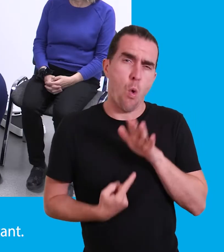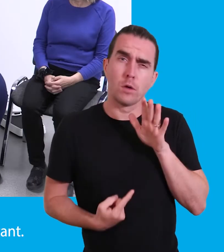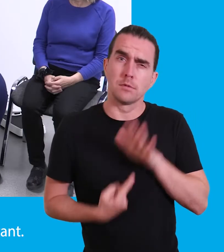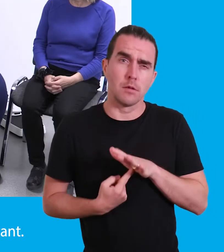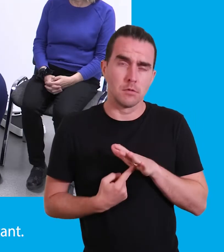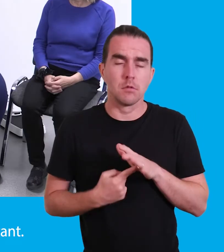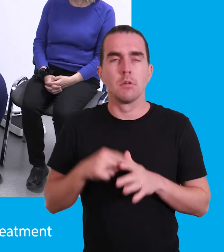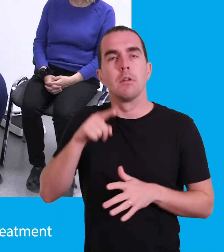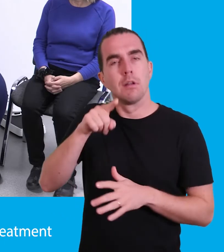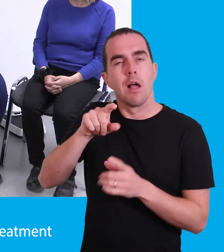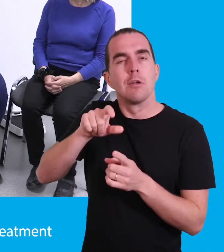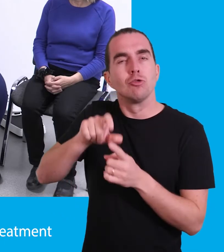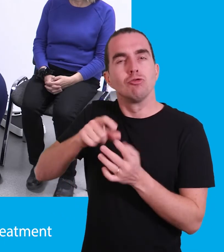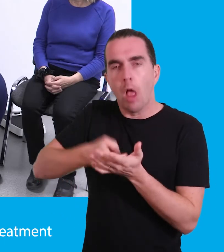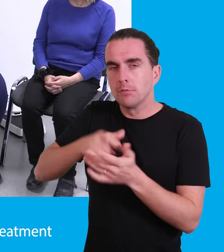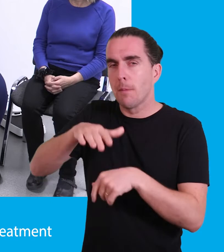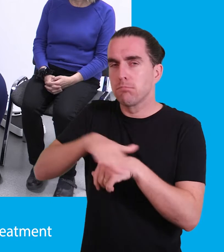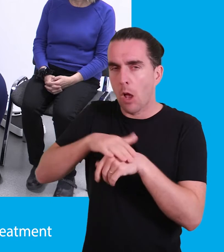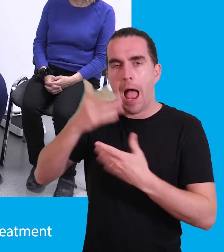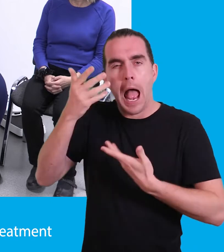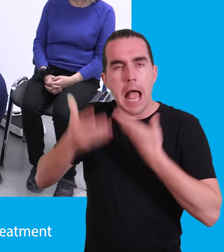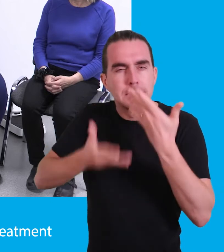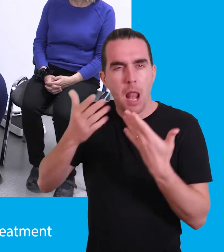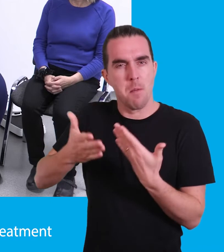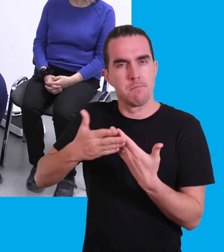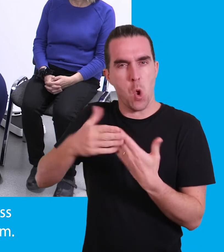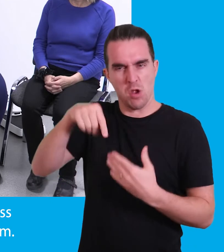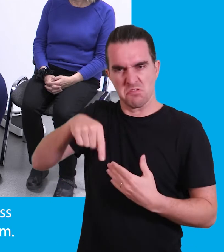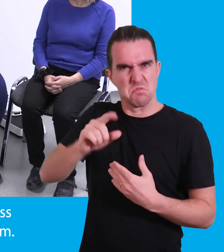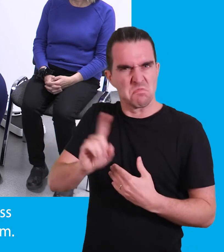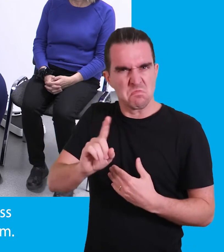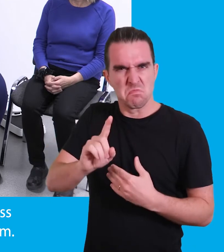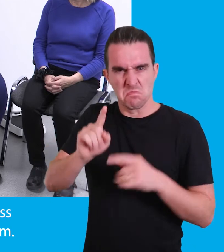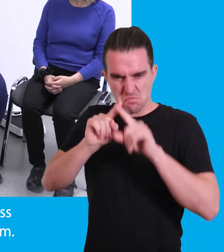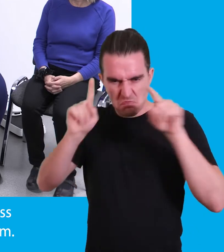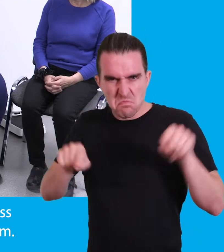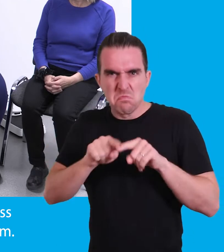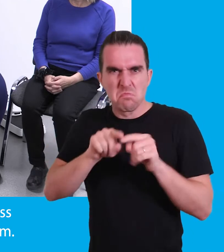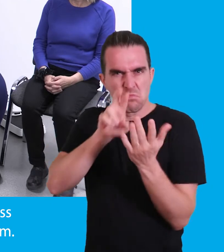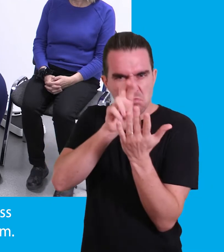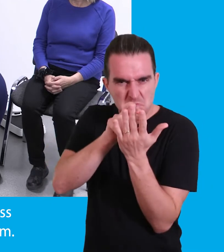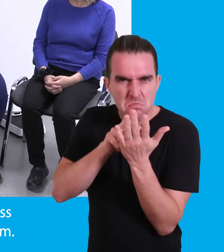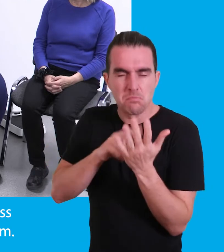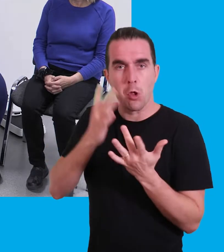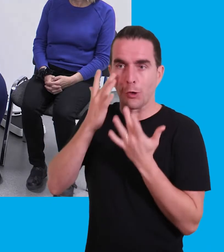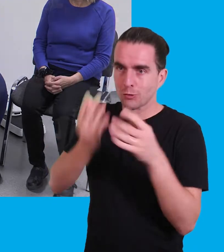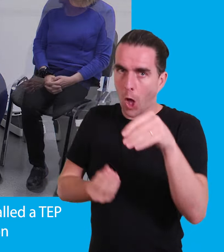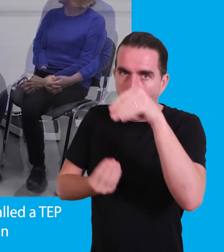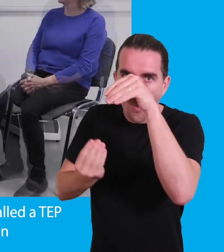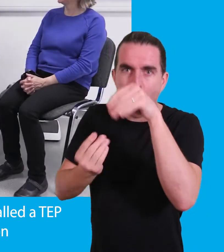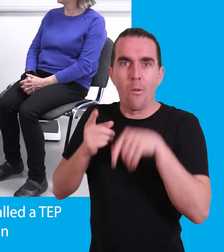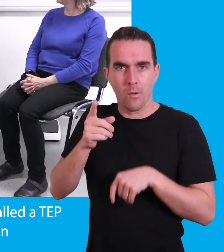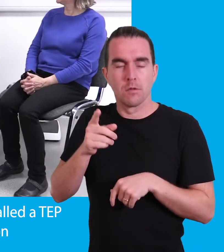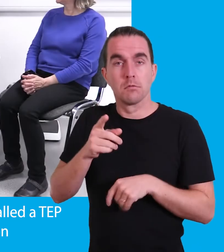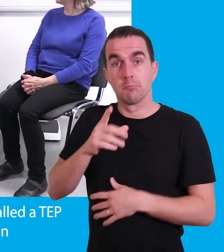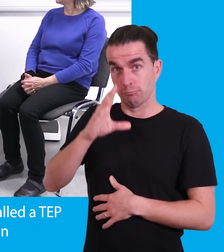important. Dr Brown explains a little bit more about the treatment escalation plan process and shows her the form. Okay, so